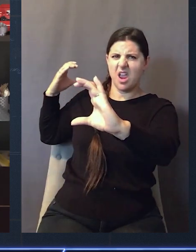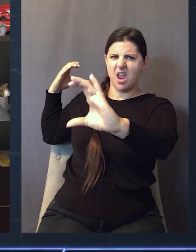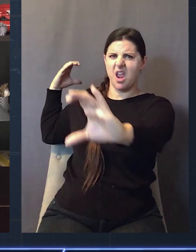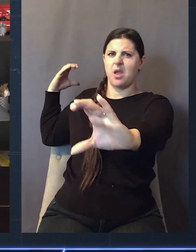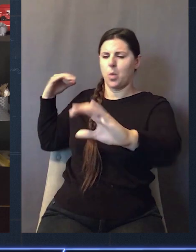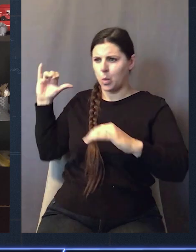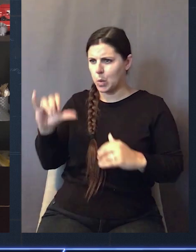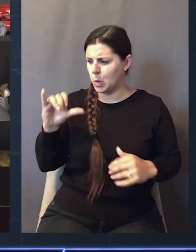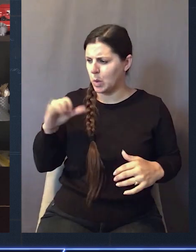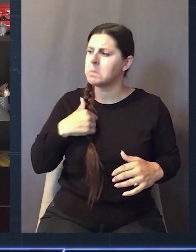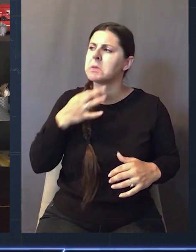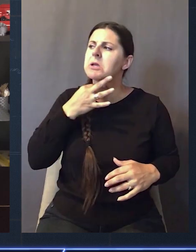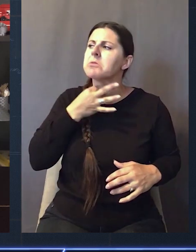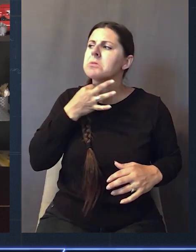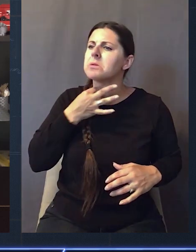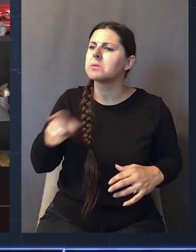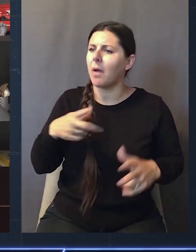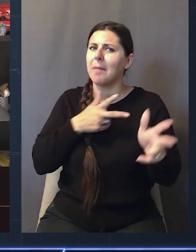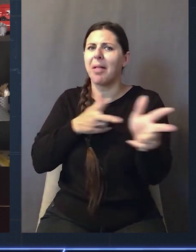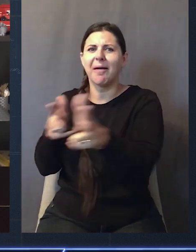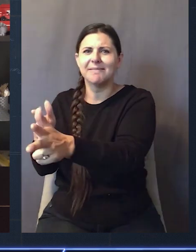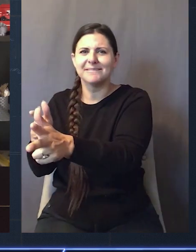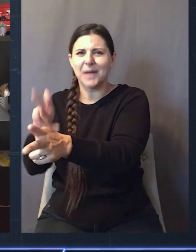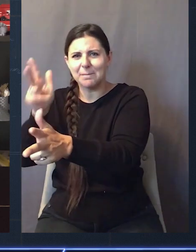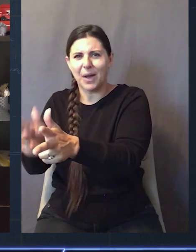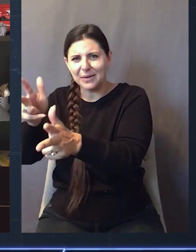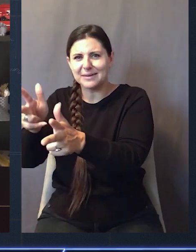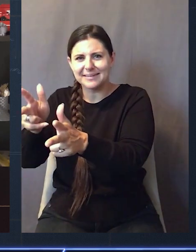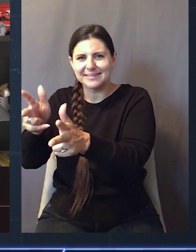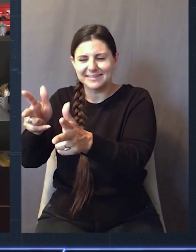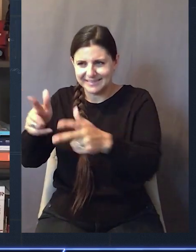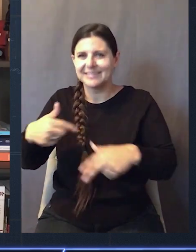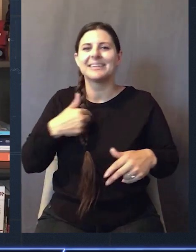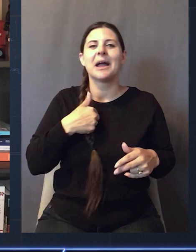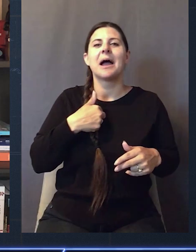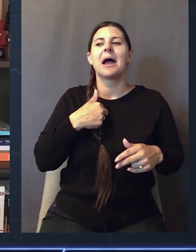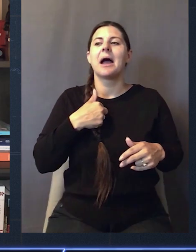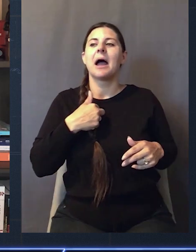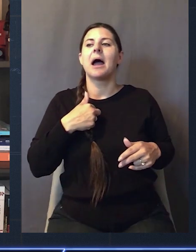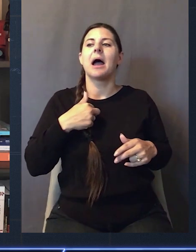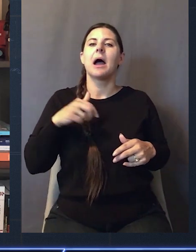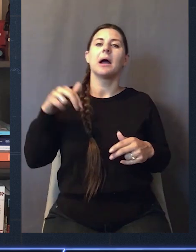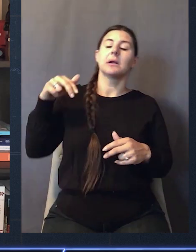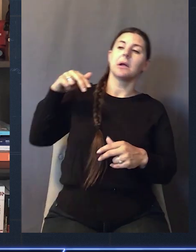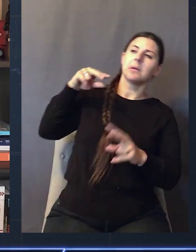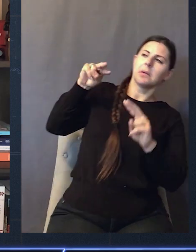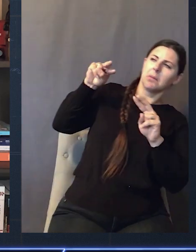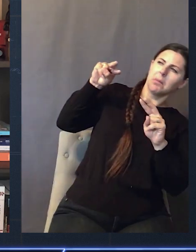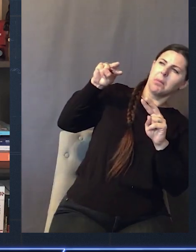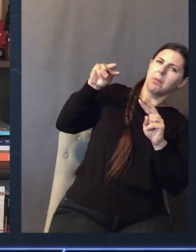I get a sense that this is actually a pretty big beam he's pulling. So I'm naturally curious. I pull off and I park.